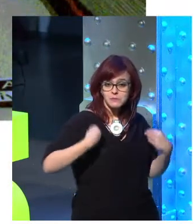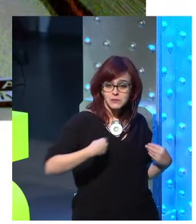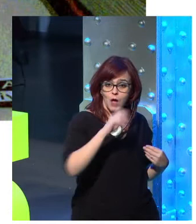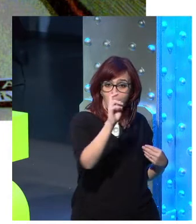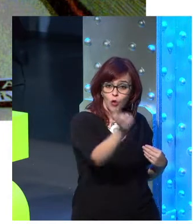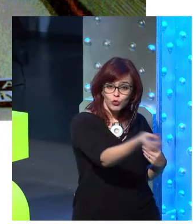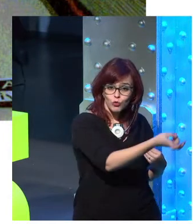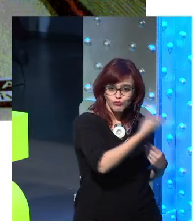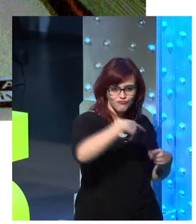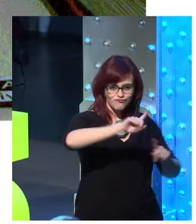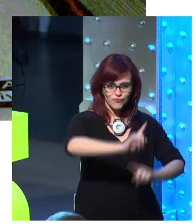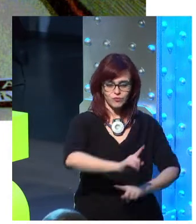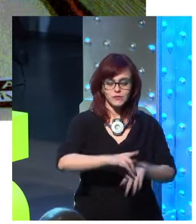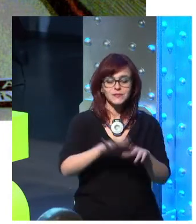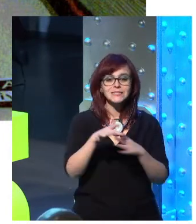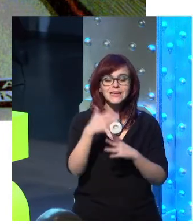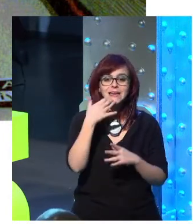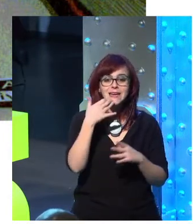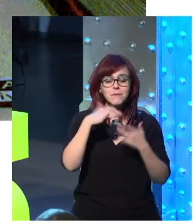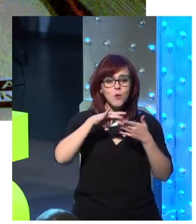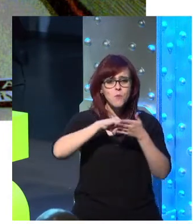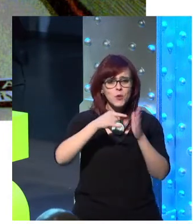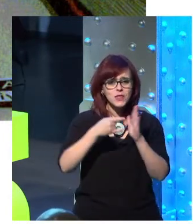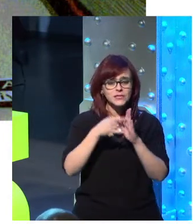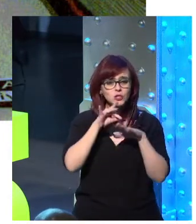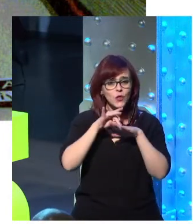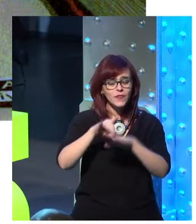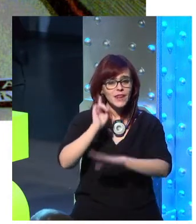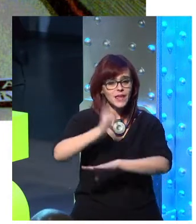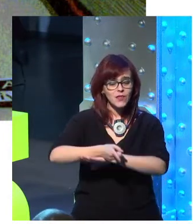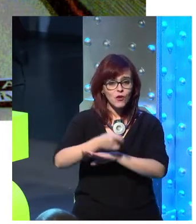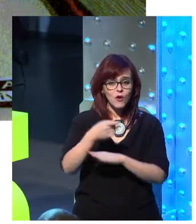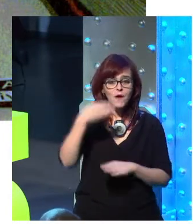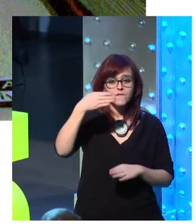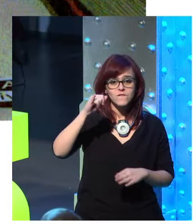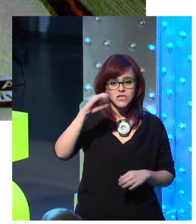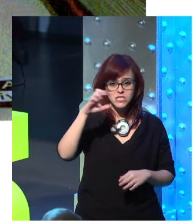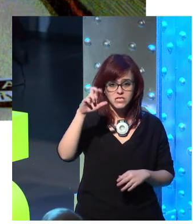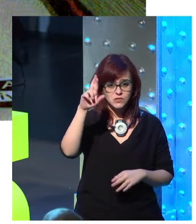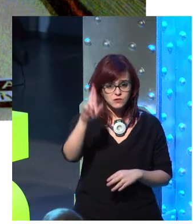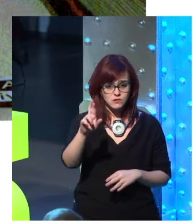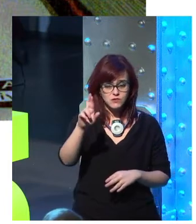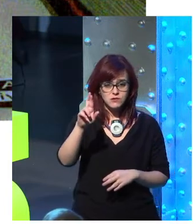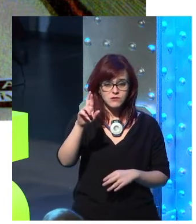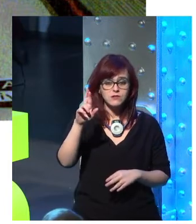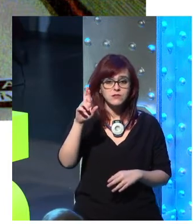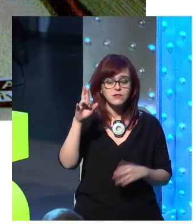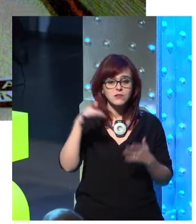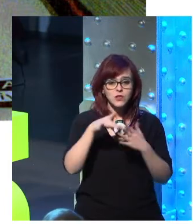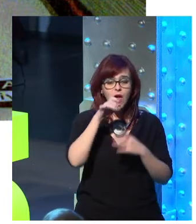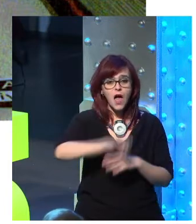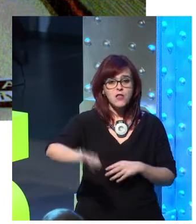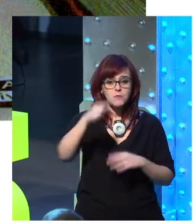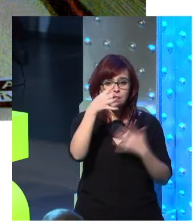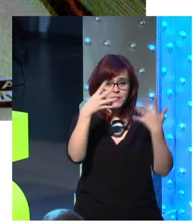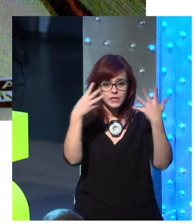Weiser's team. It's just a piece of string attached to the web, the local network they had at Xerox Park. And whenever